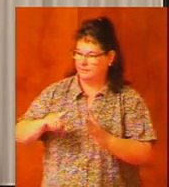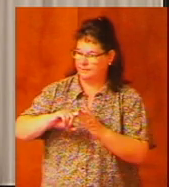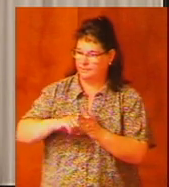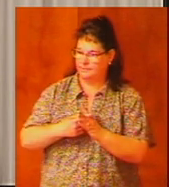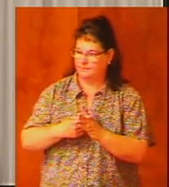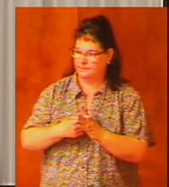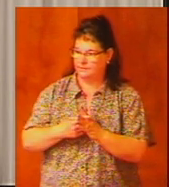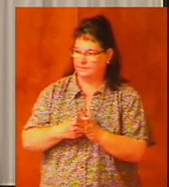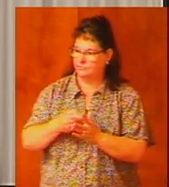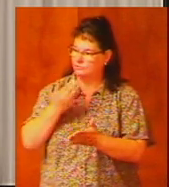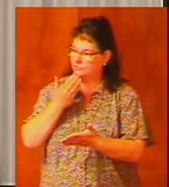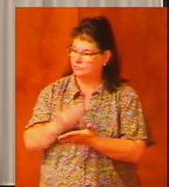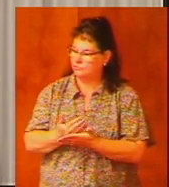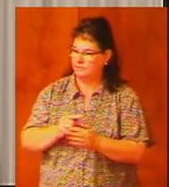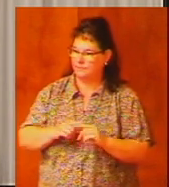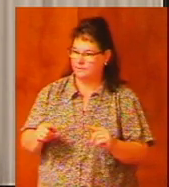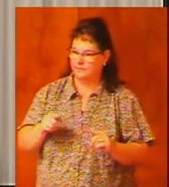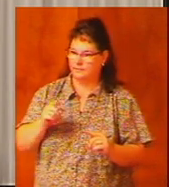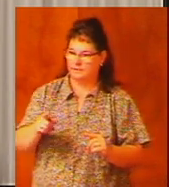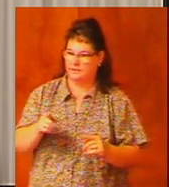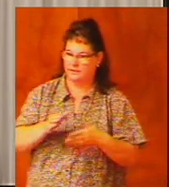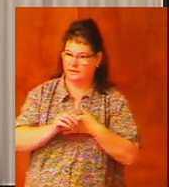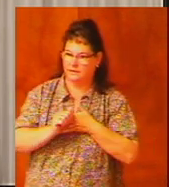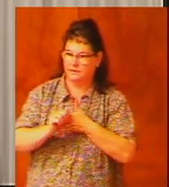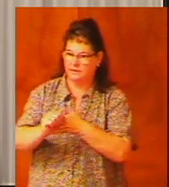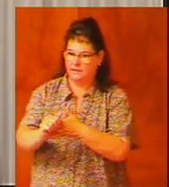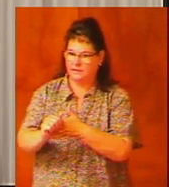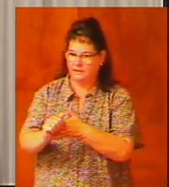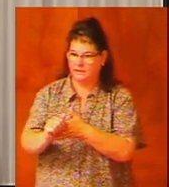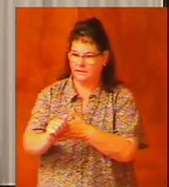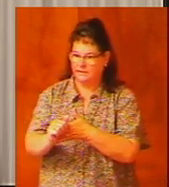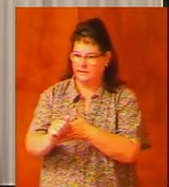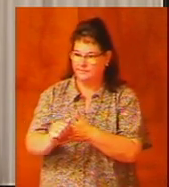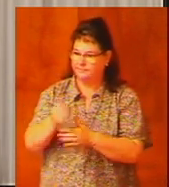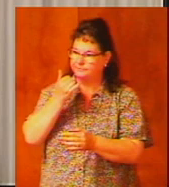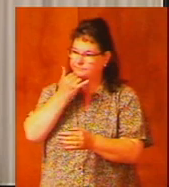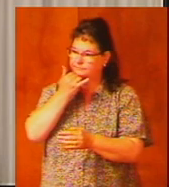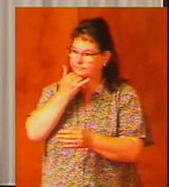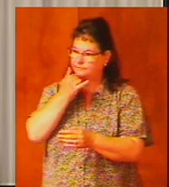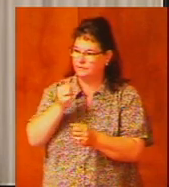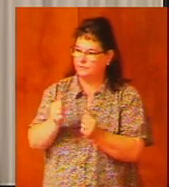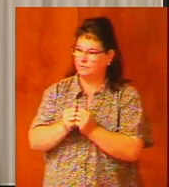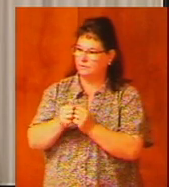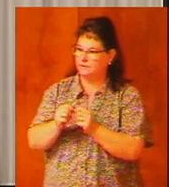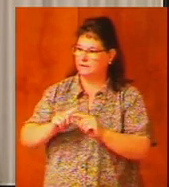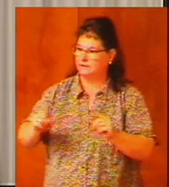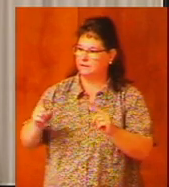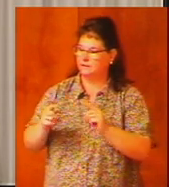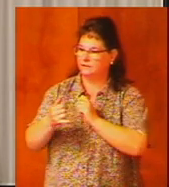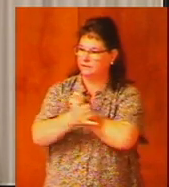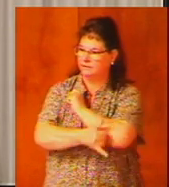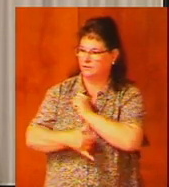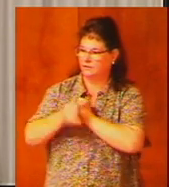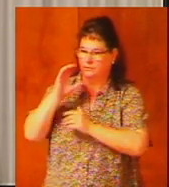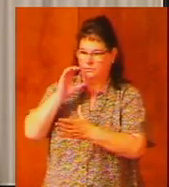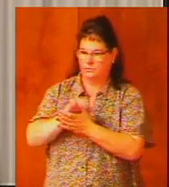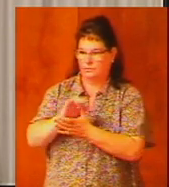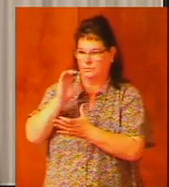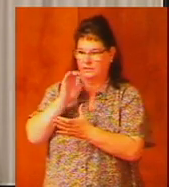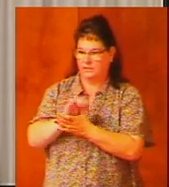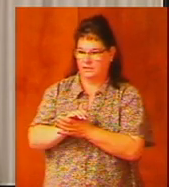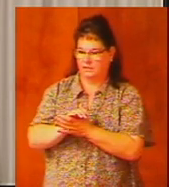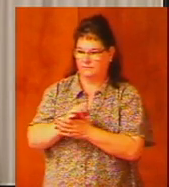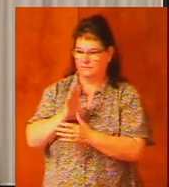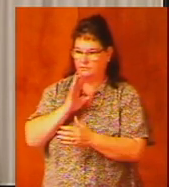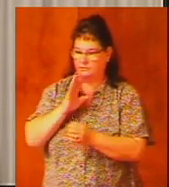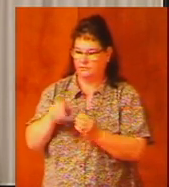well, but he was led into apostasy by the foreign wives that he mentioned. And